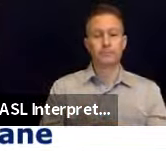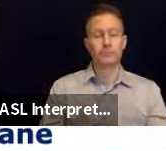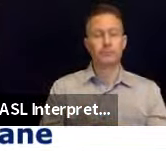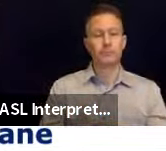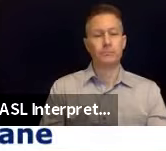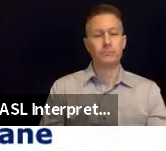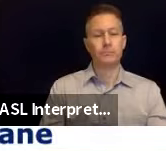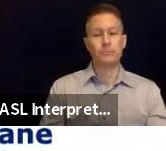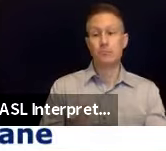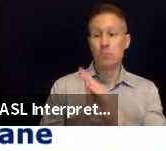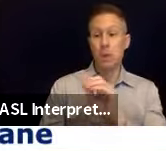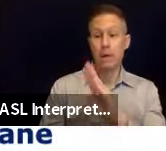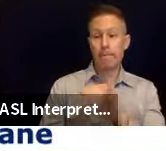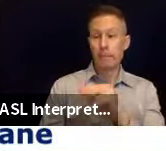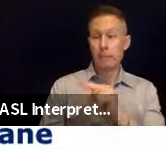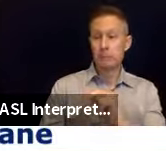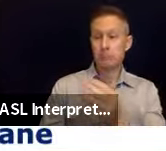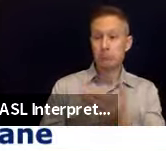Bob or Jed?